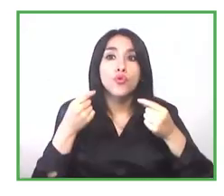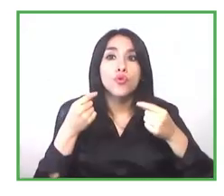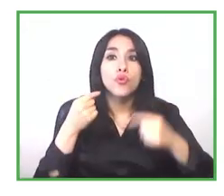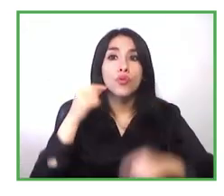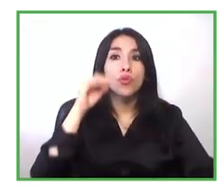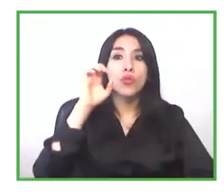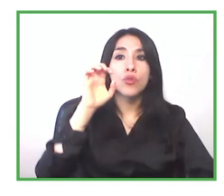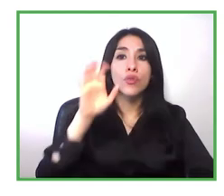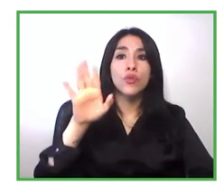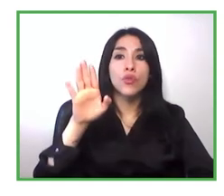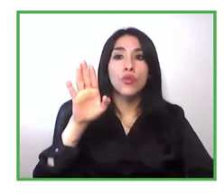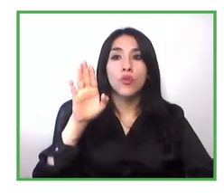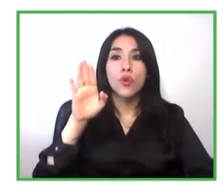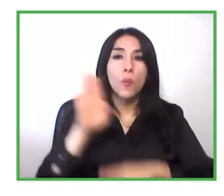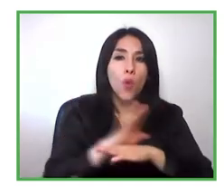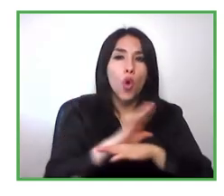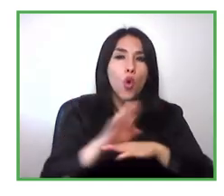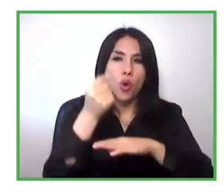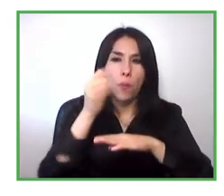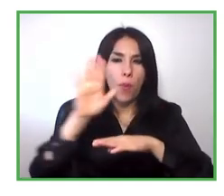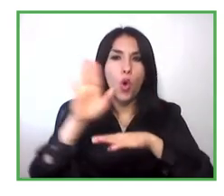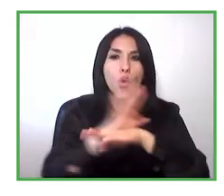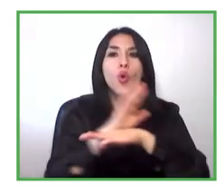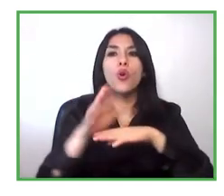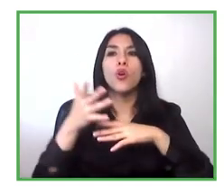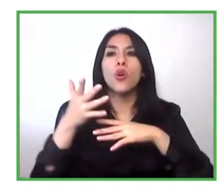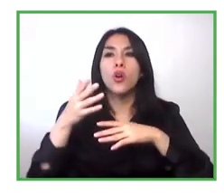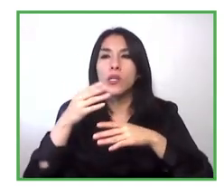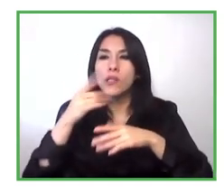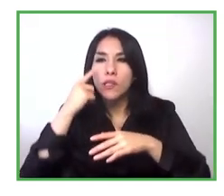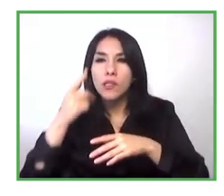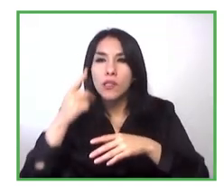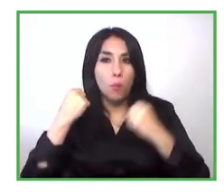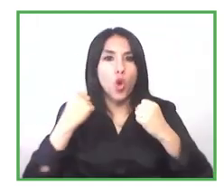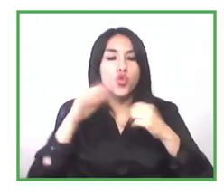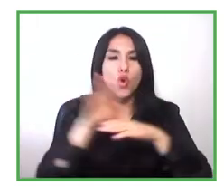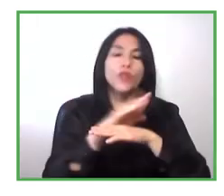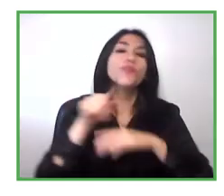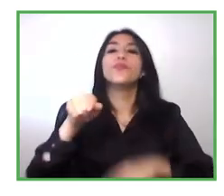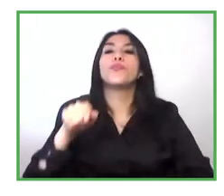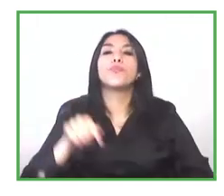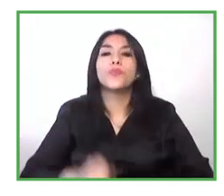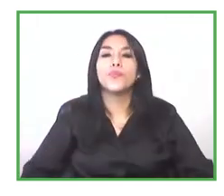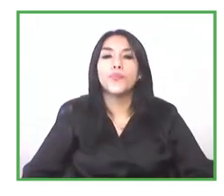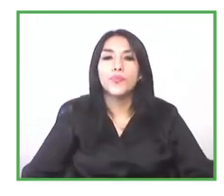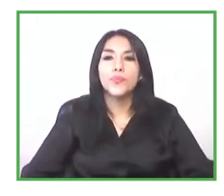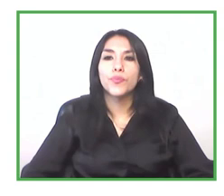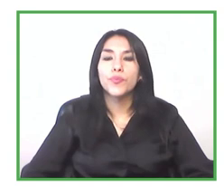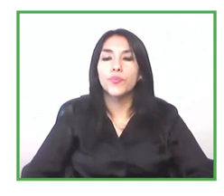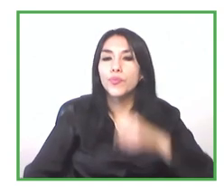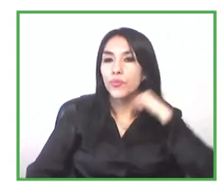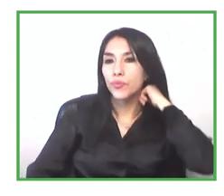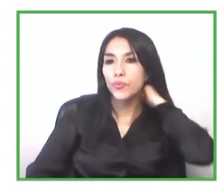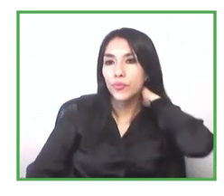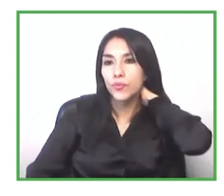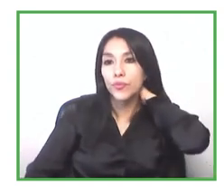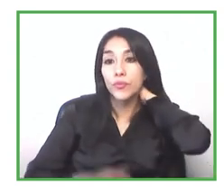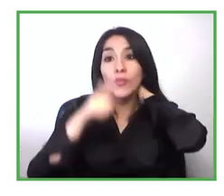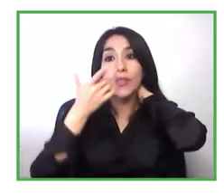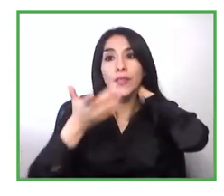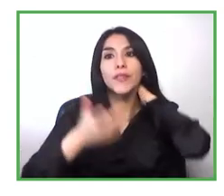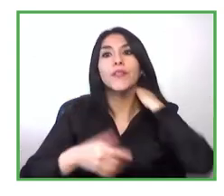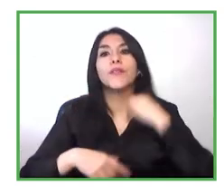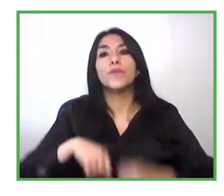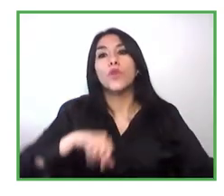e-commerce for entrepreneurs where we take their products and